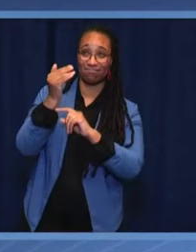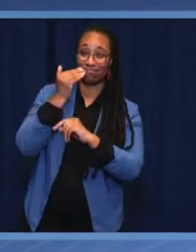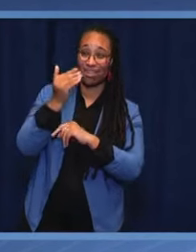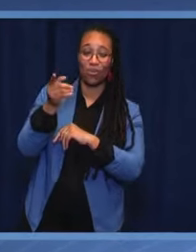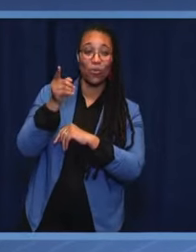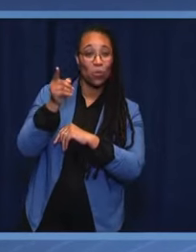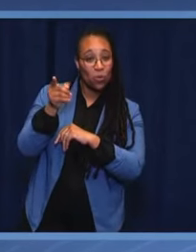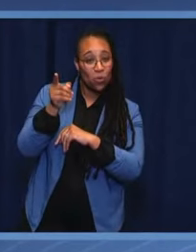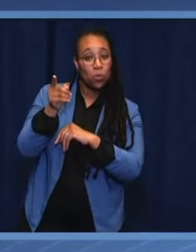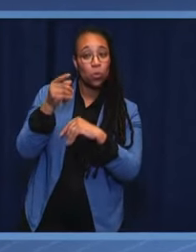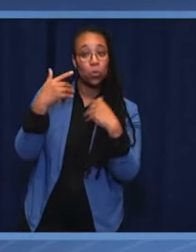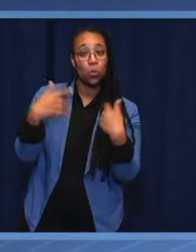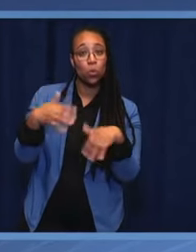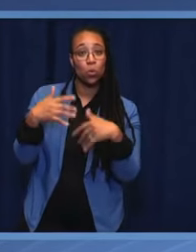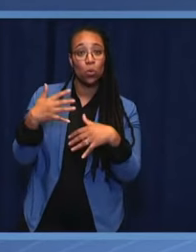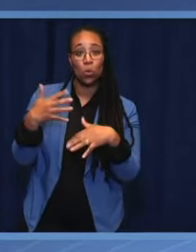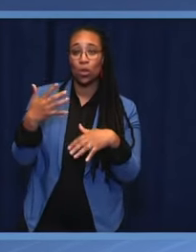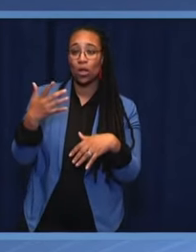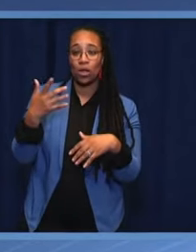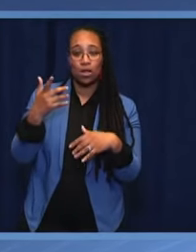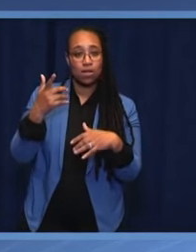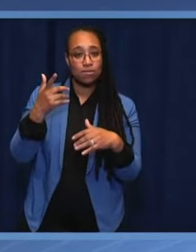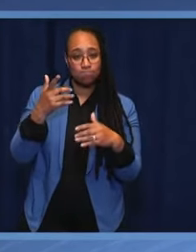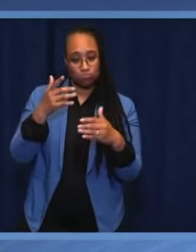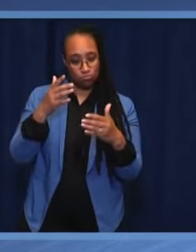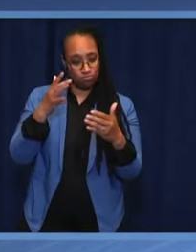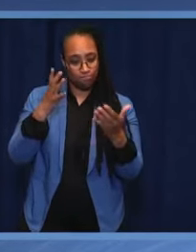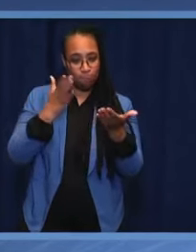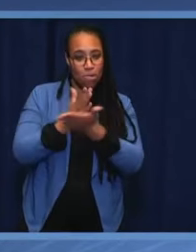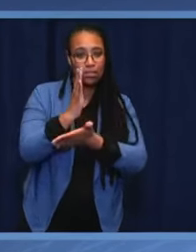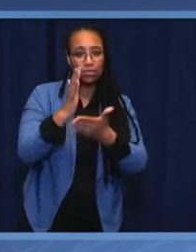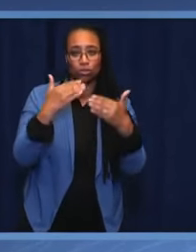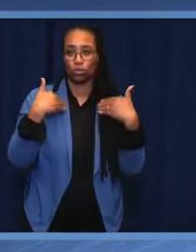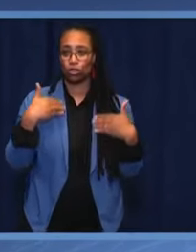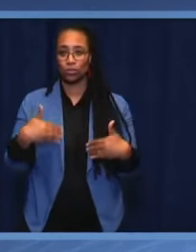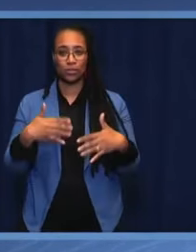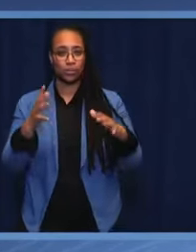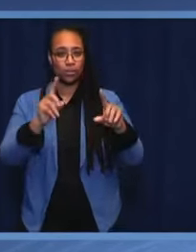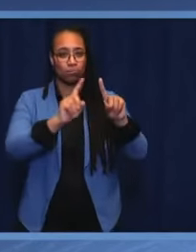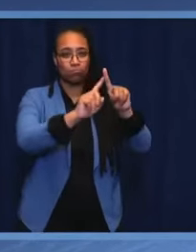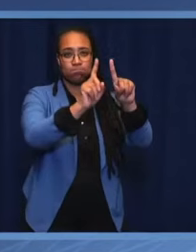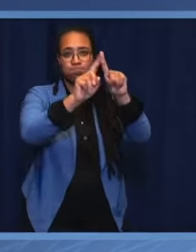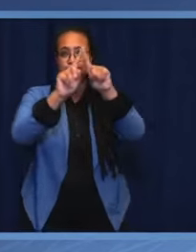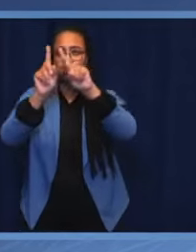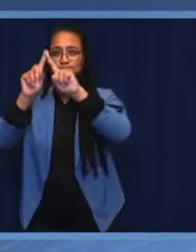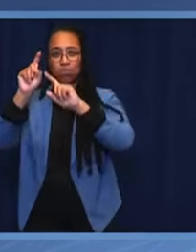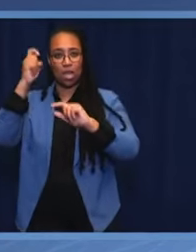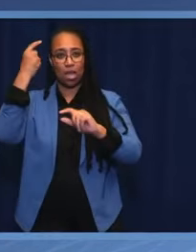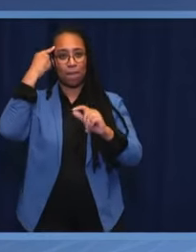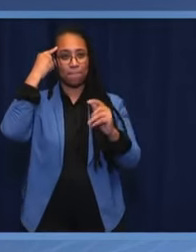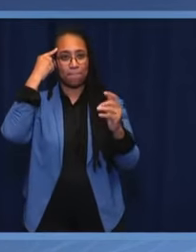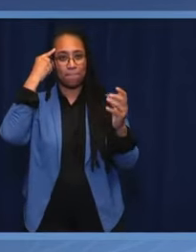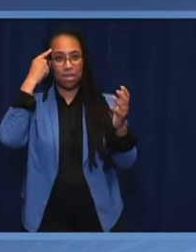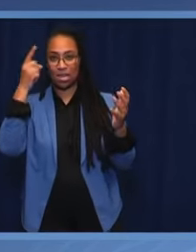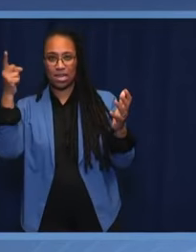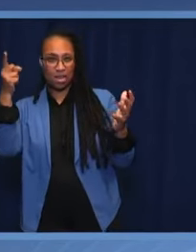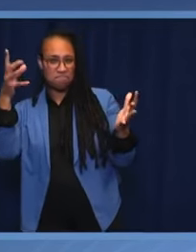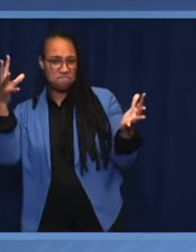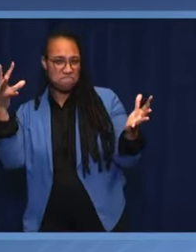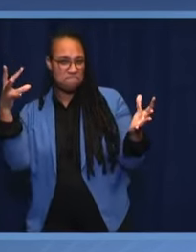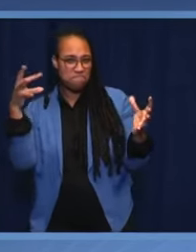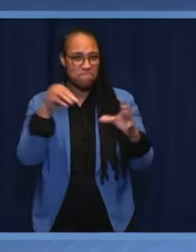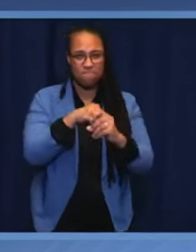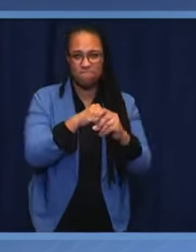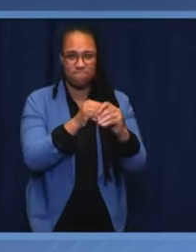human societies have embraced forms of governments that are the most likely to ensure their cohesion, security and